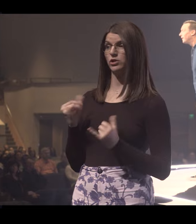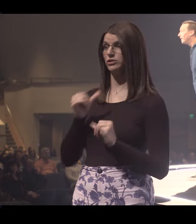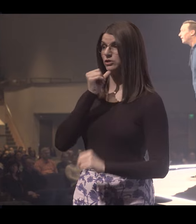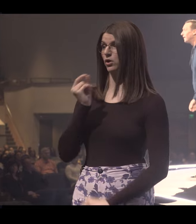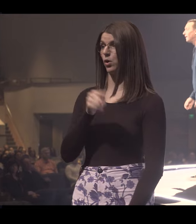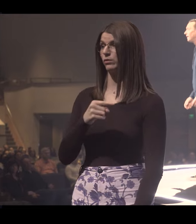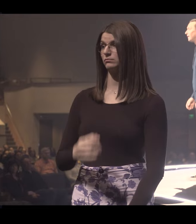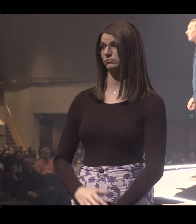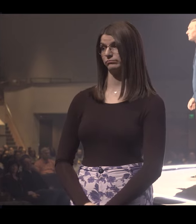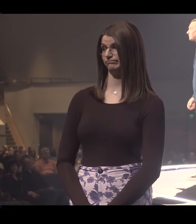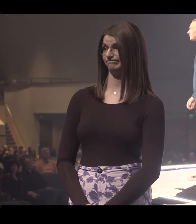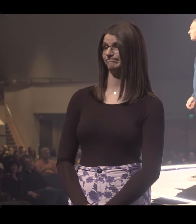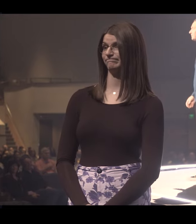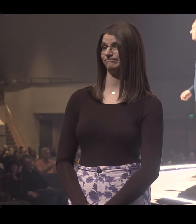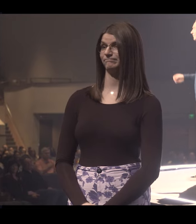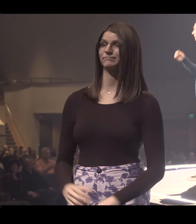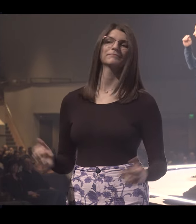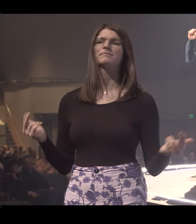She's like, you're still not going?